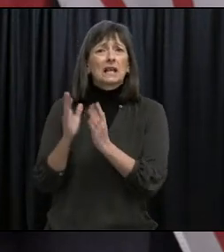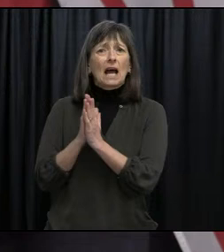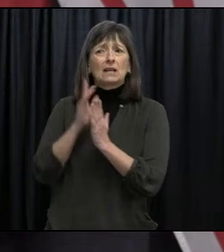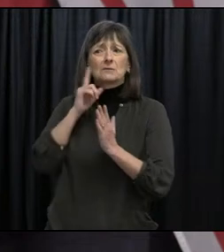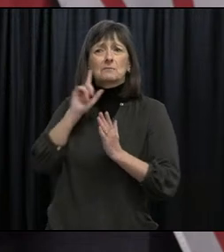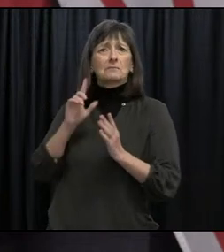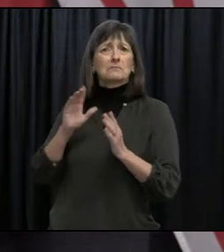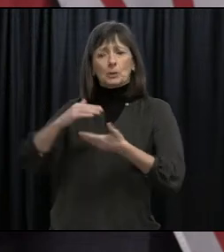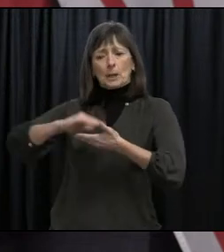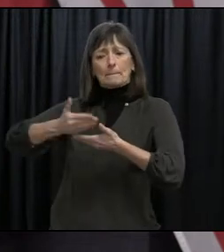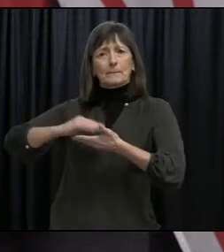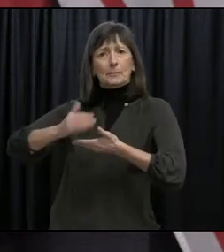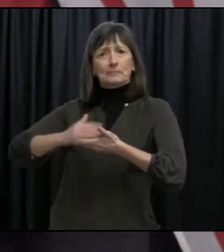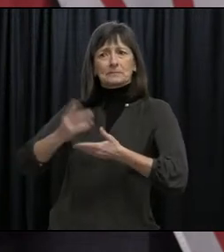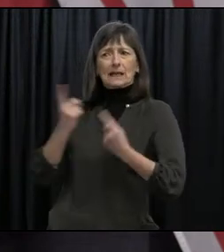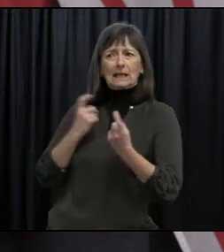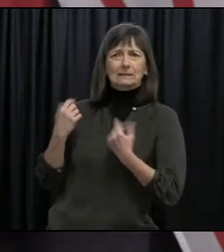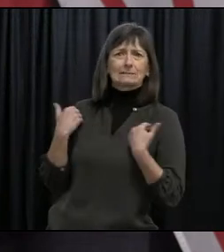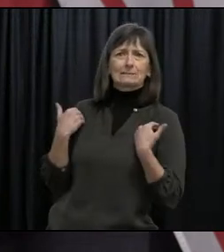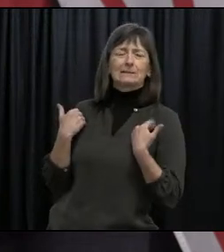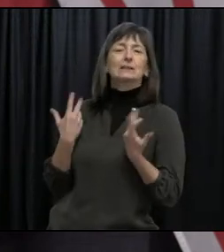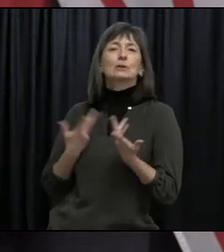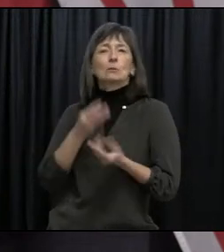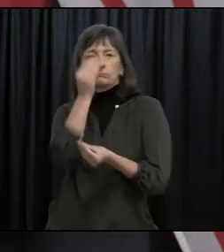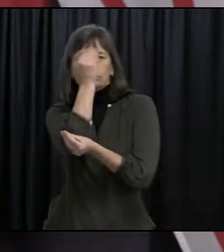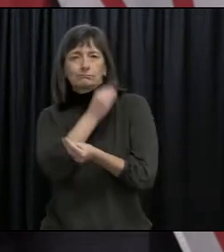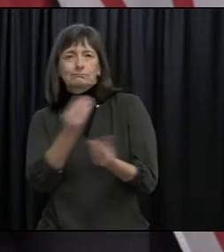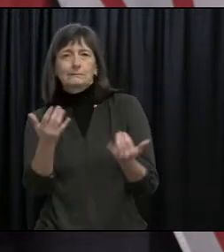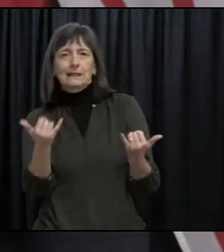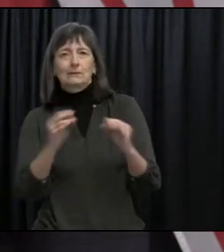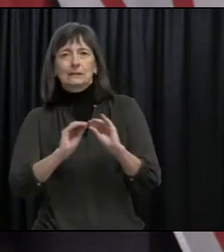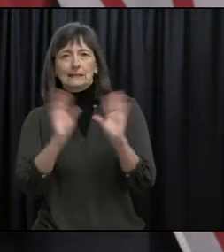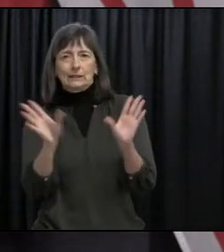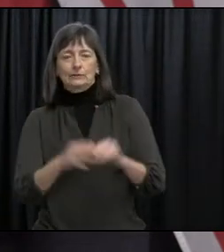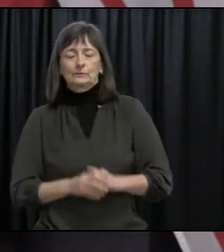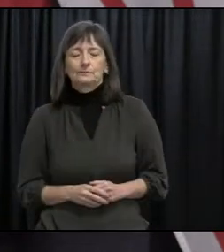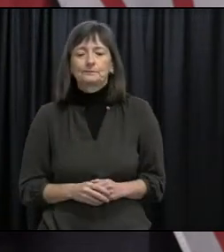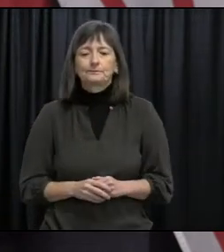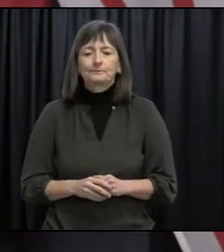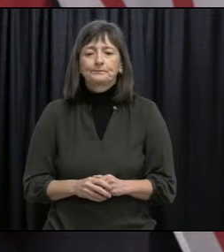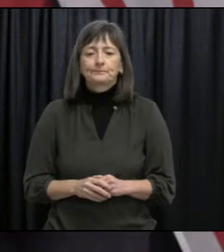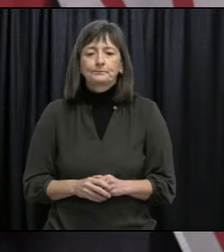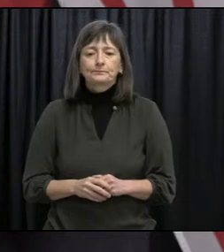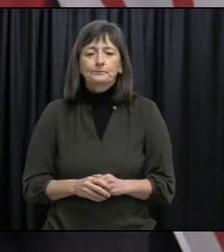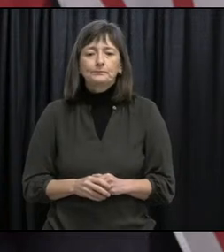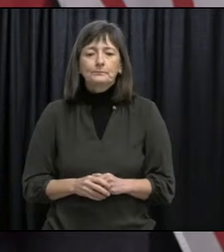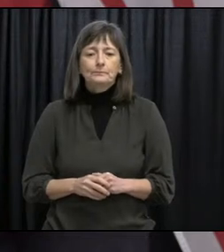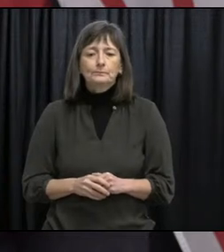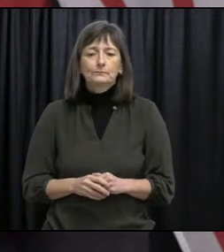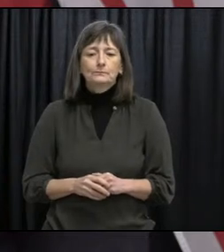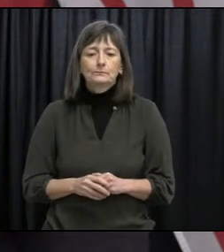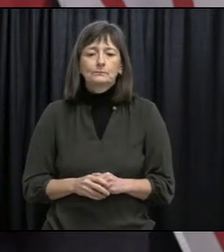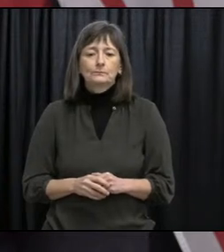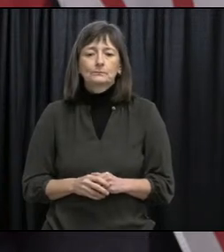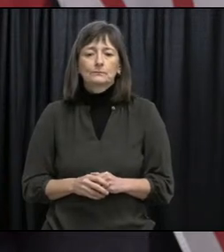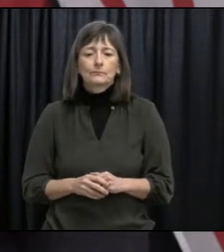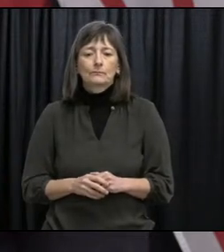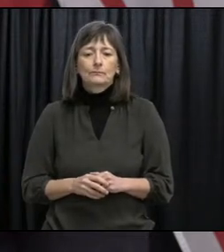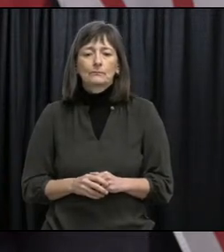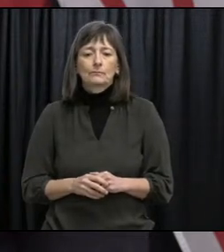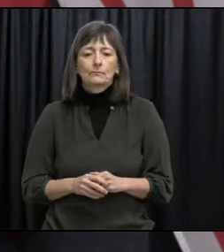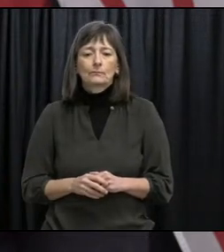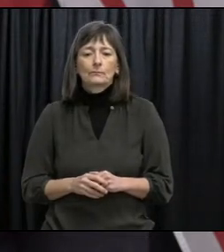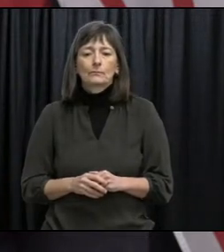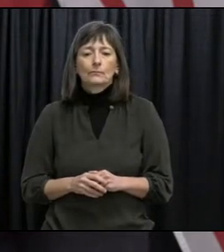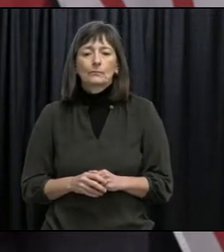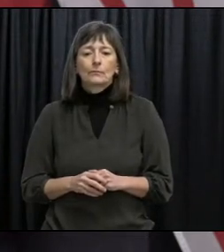so we wanted to clear up some of those questions. First and foremost, the ability to